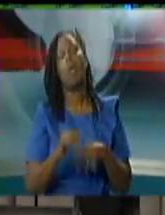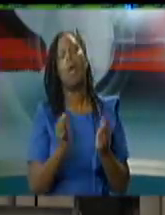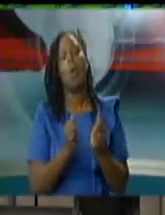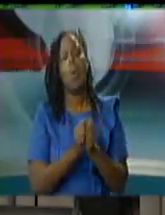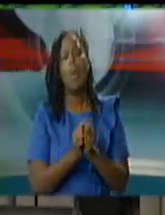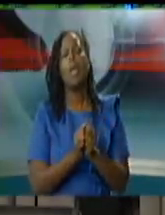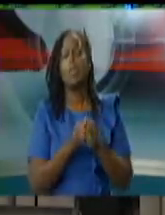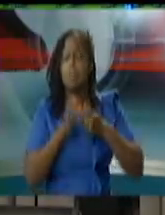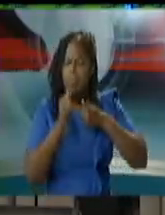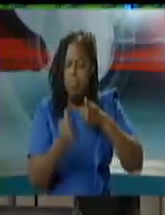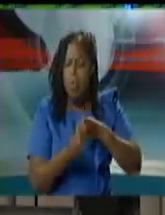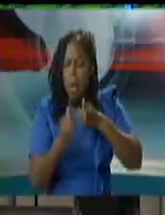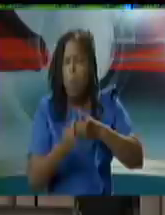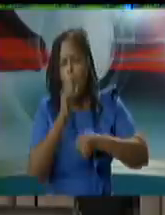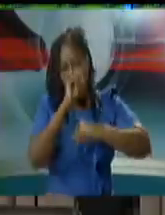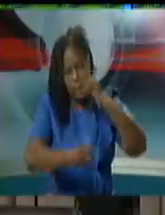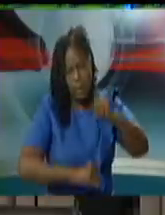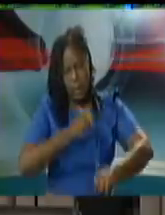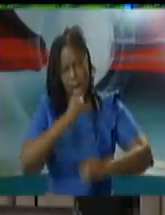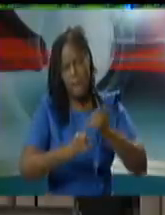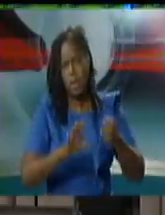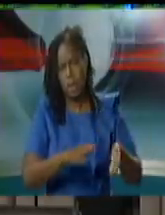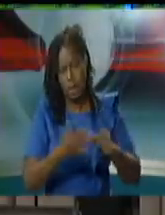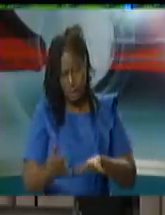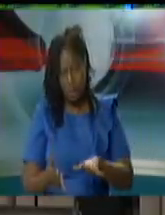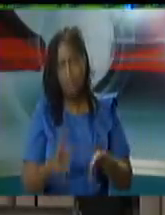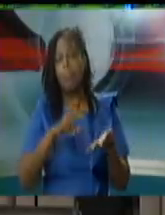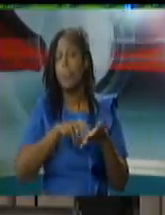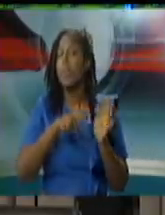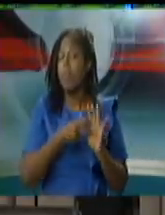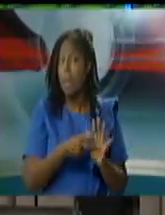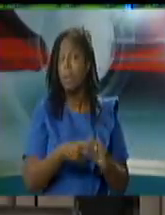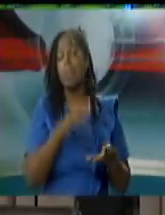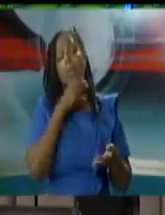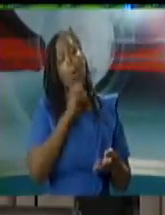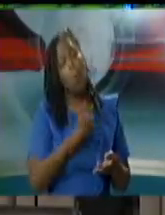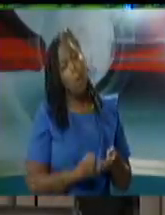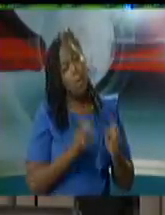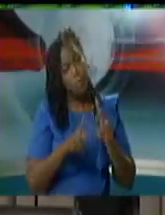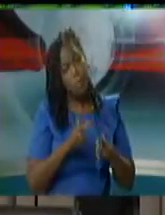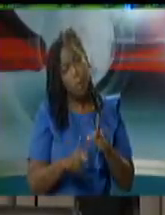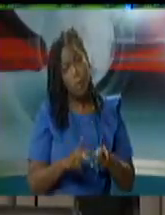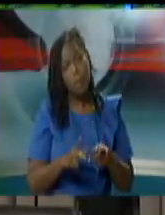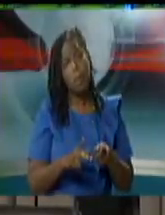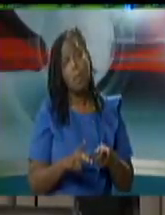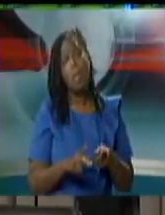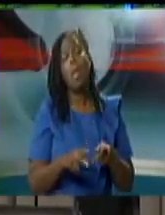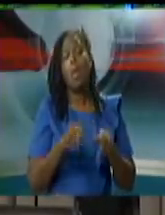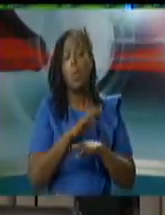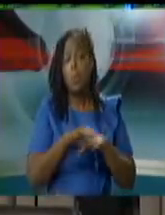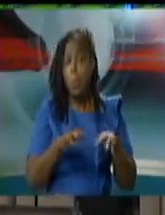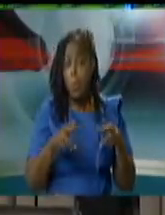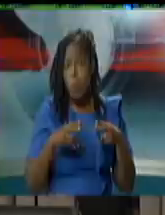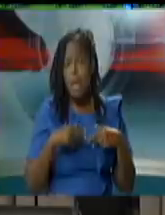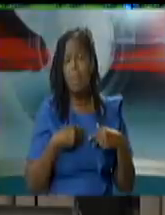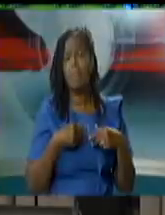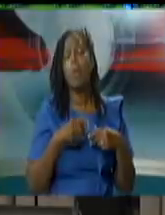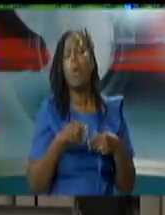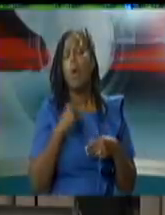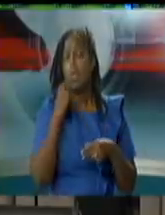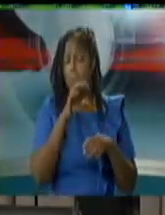most of the deaths will occur in the elderly with non-communicable diseases like diabetes